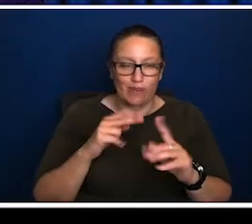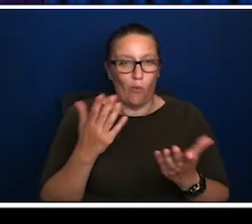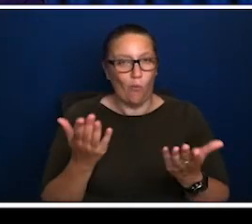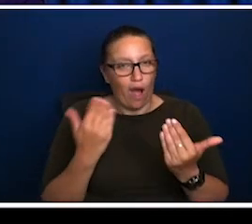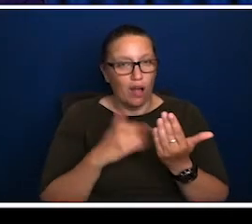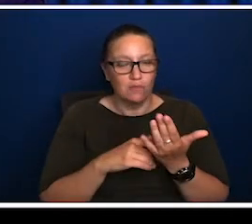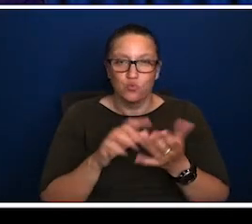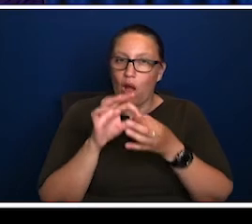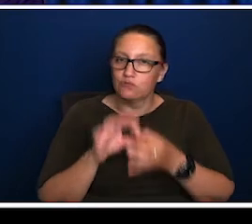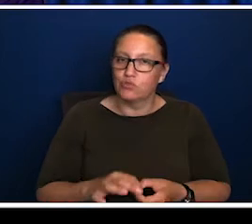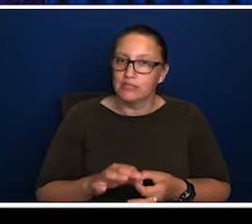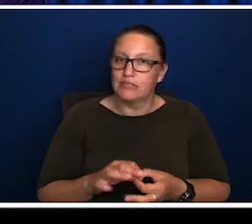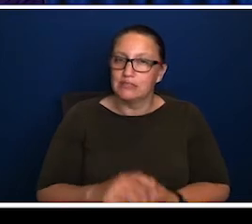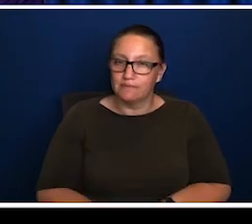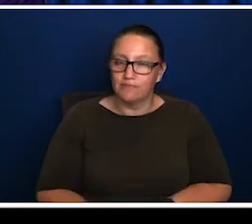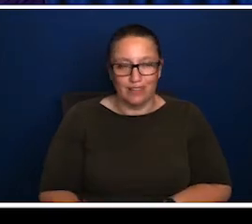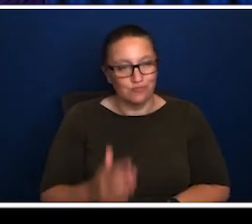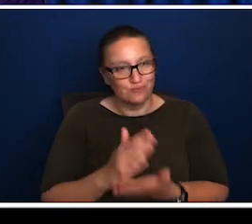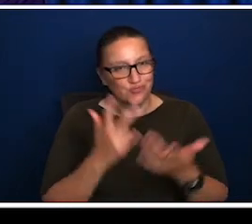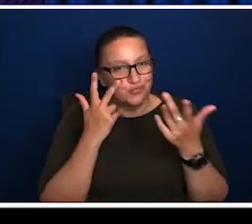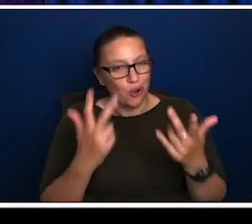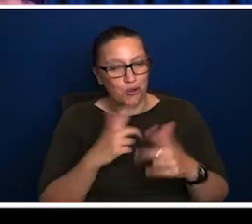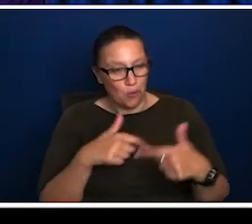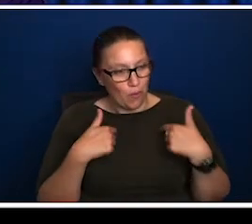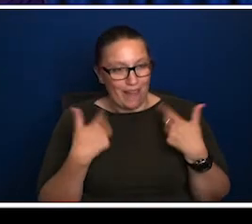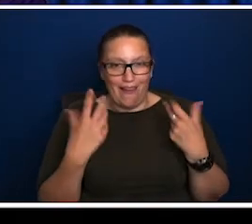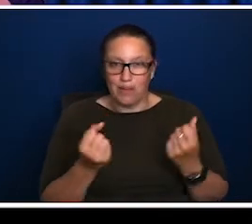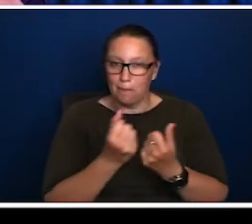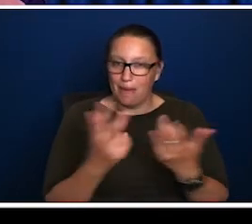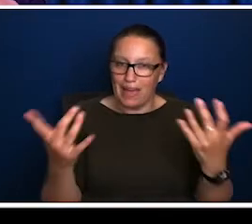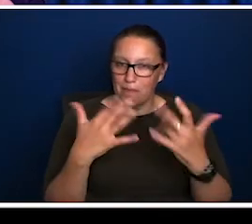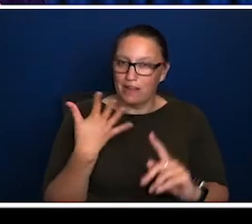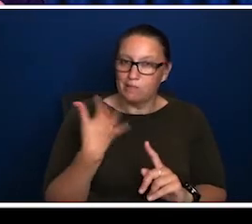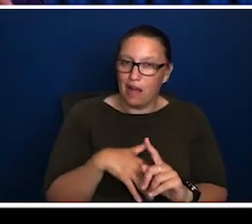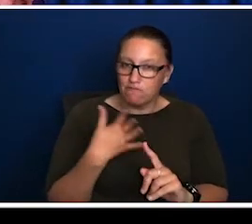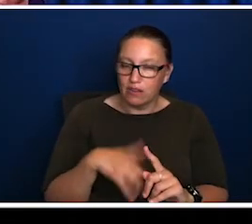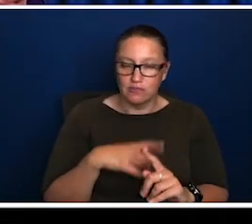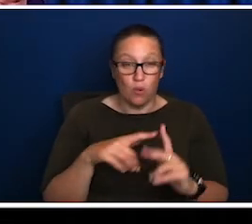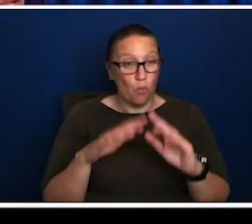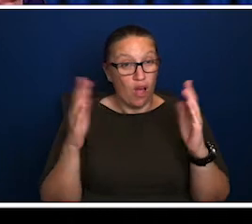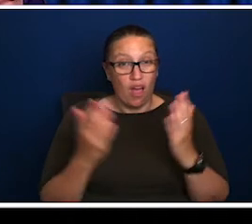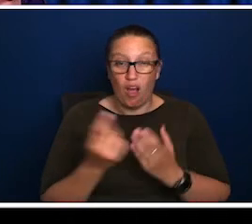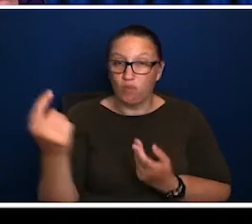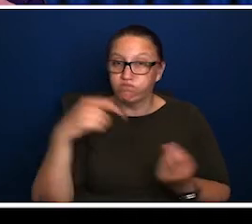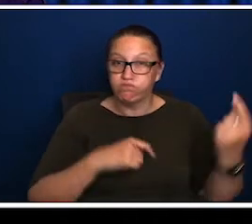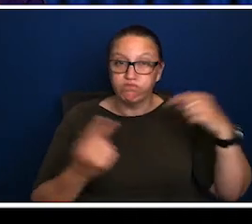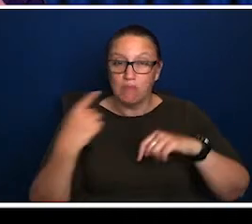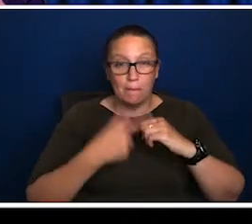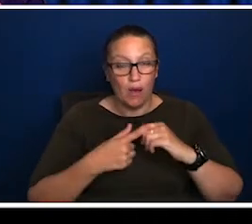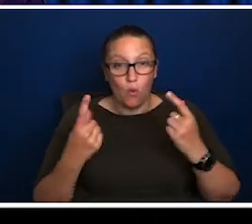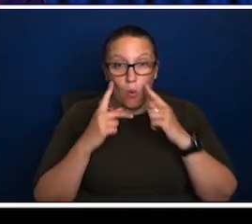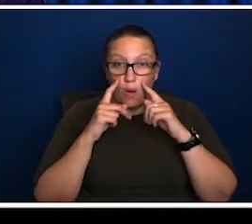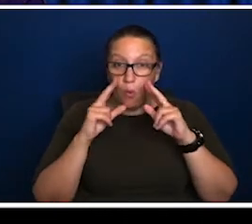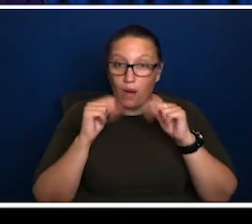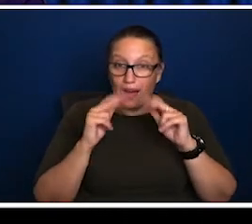First Nations perspective, from a welcome to country perspective, which recognises the fact that we are people of many